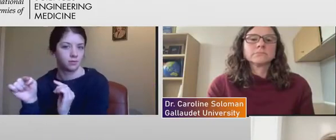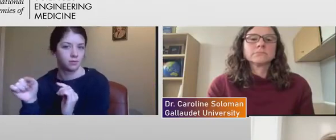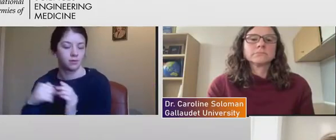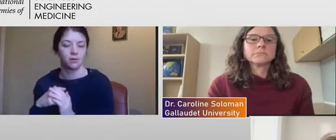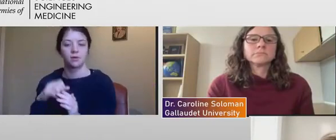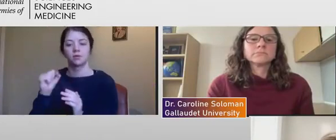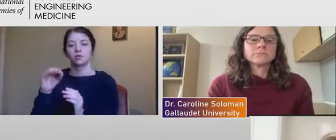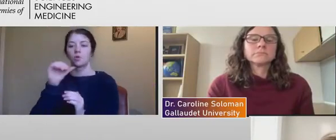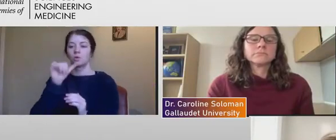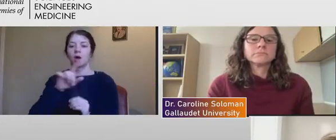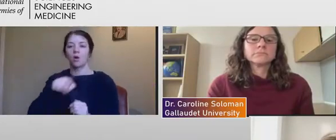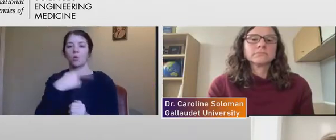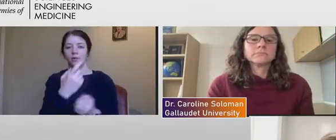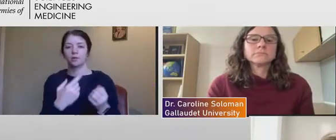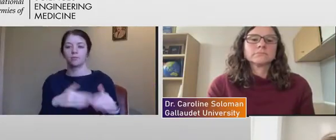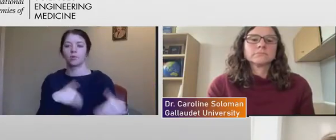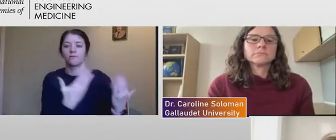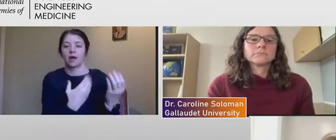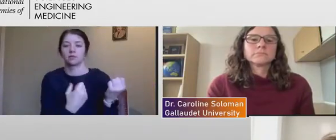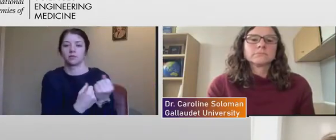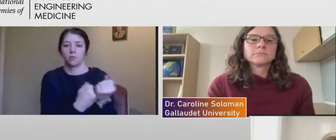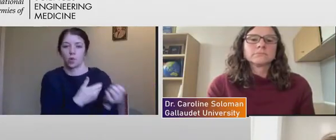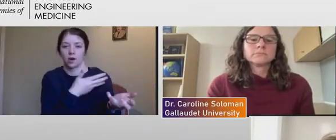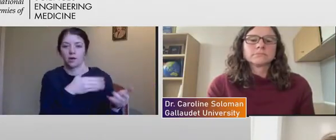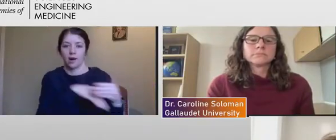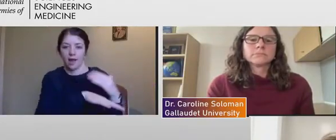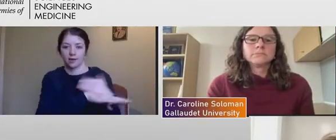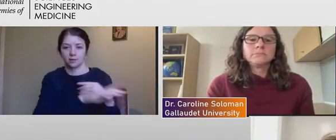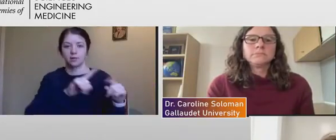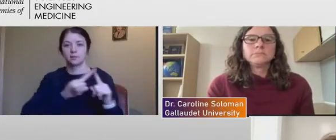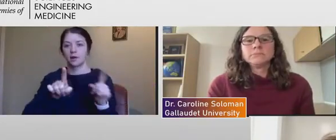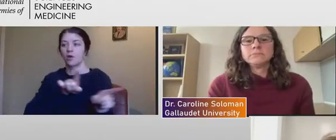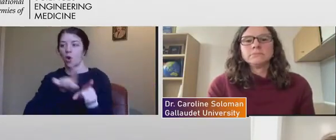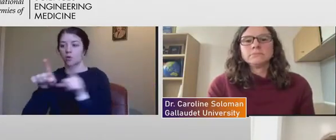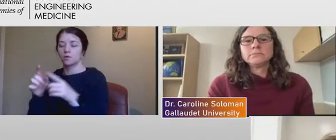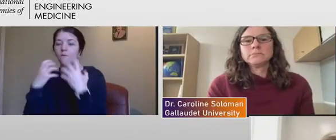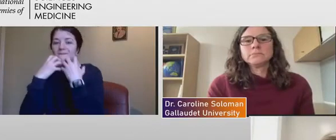support and access, but also value and respect.